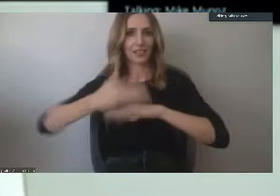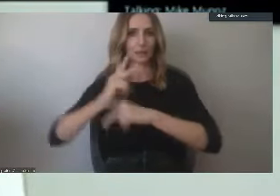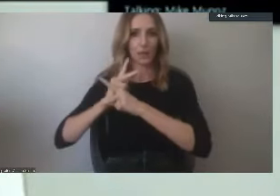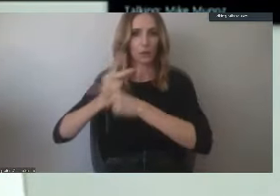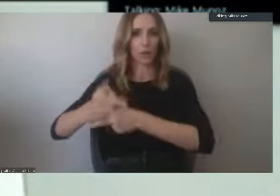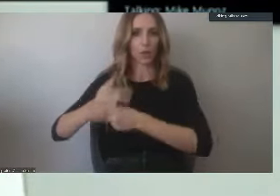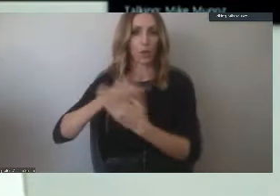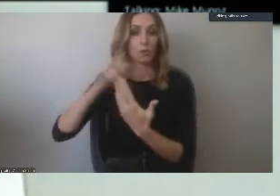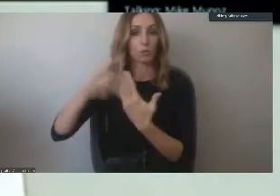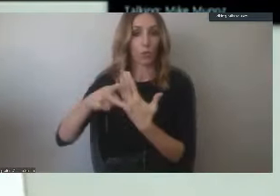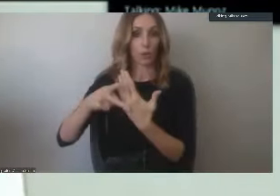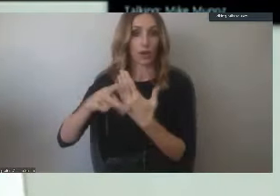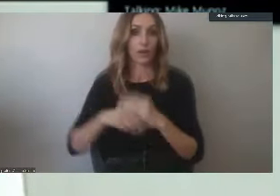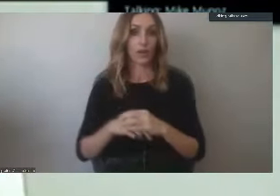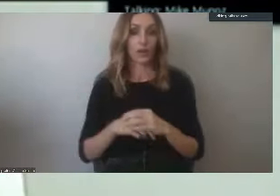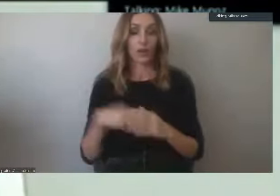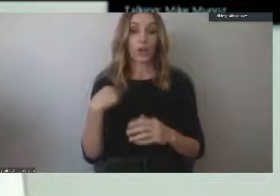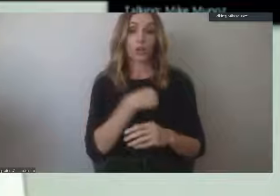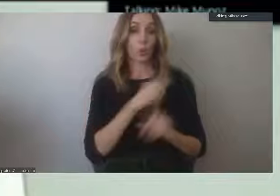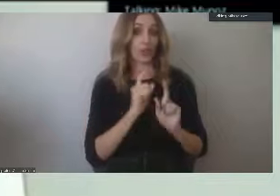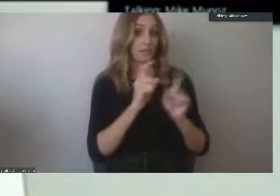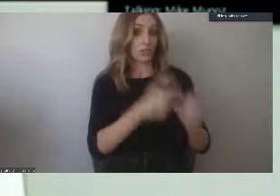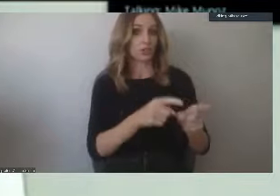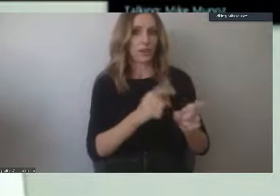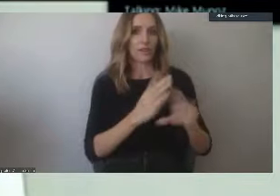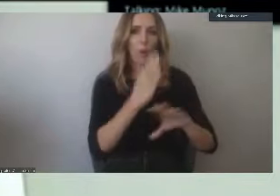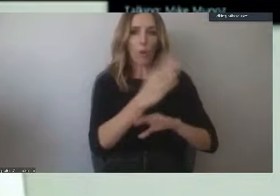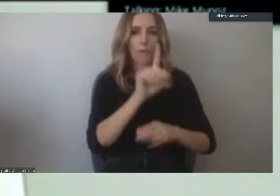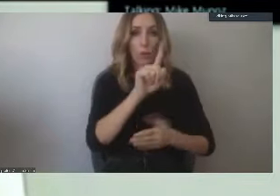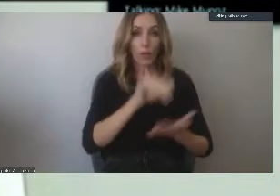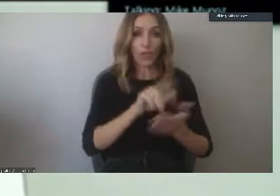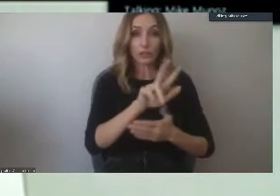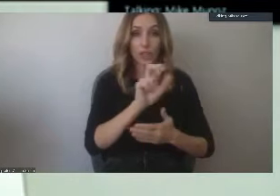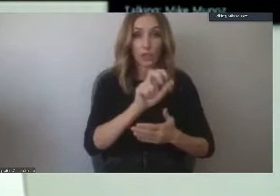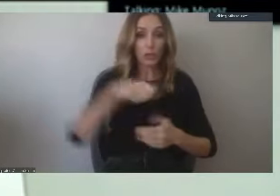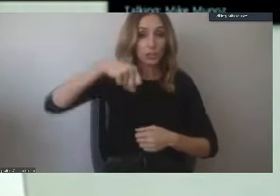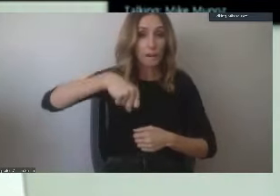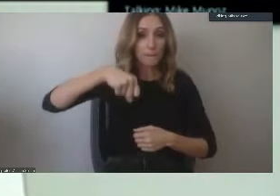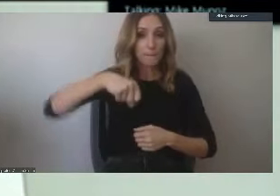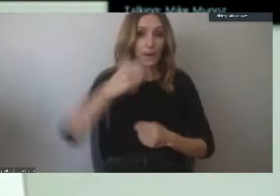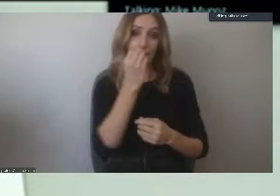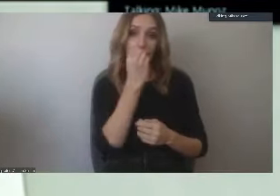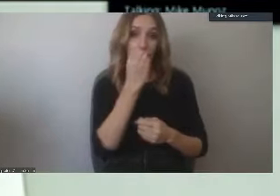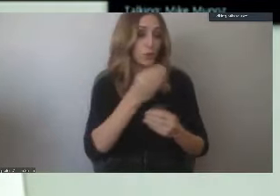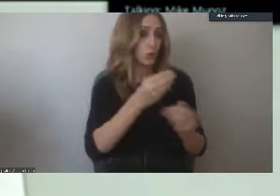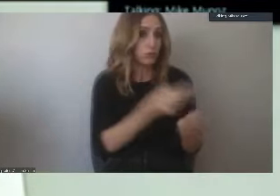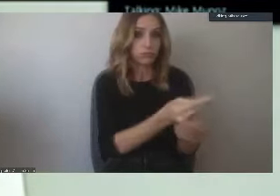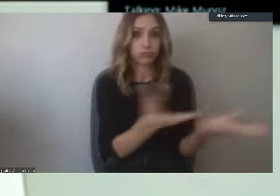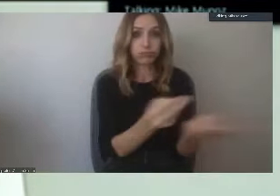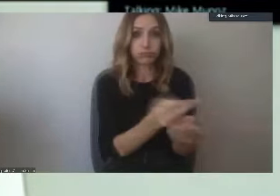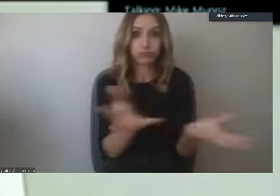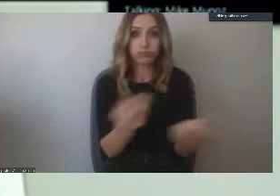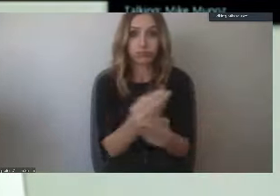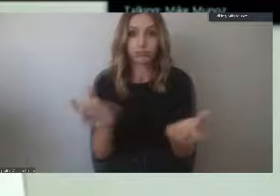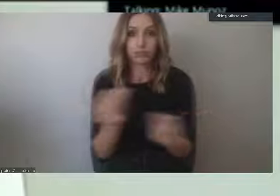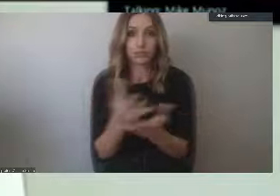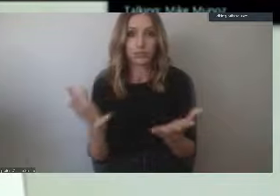share with you that we have distributed over 1,300 bags of groceries to students since moving to remote instruction and